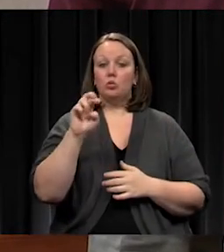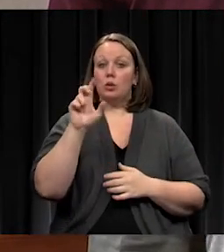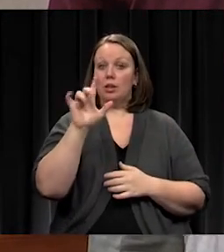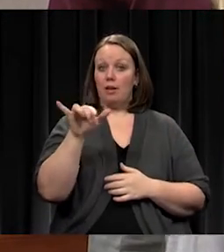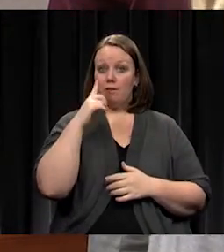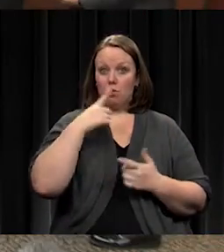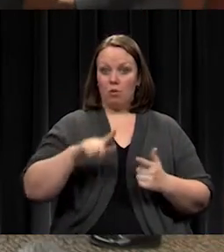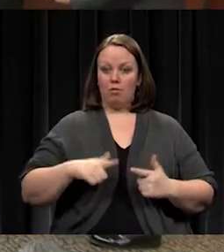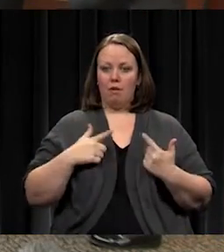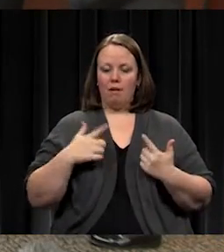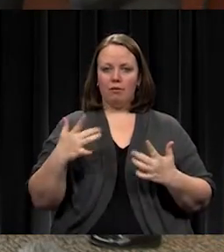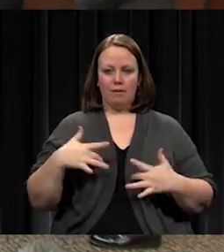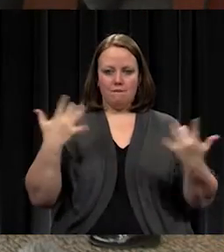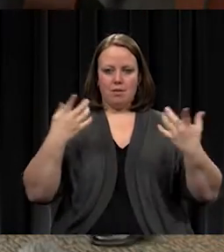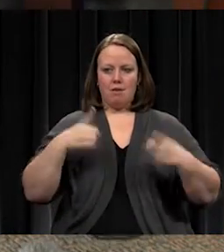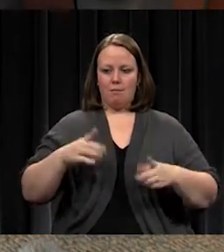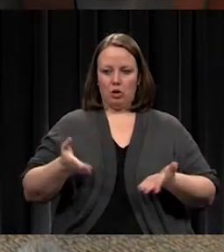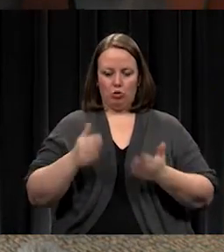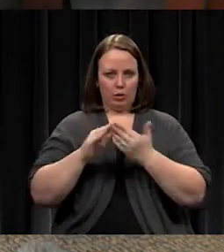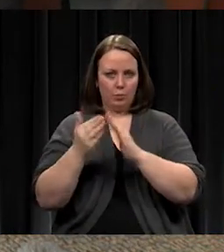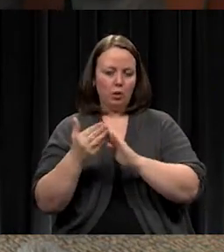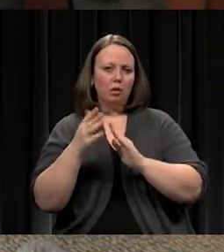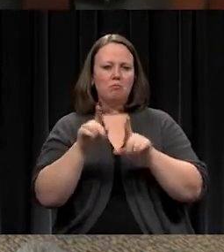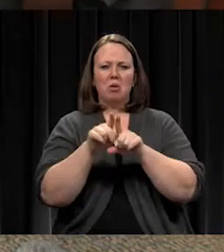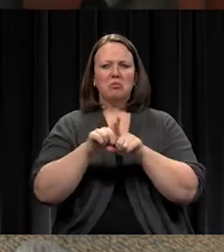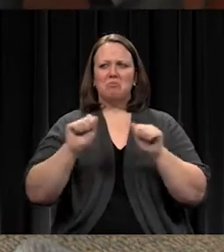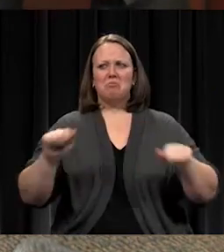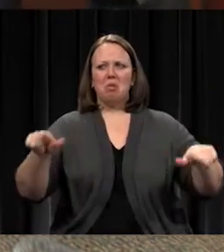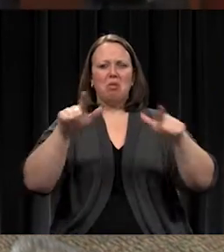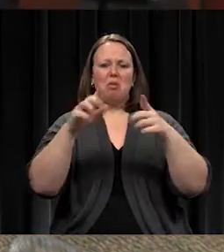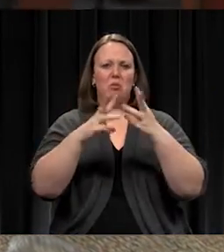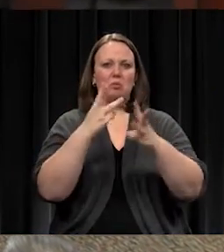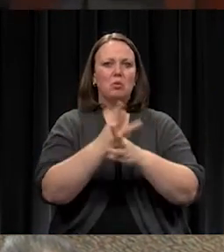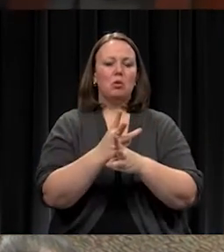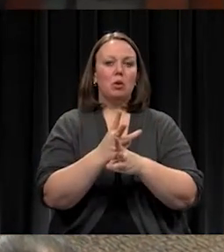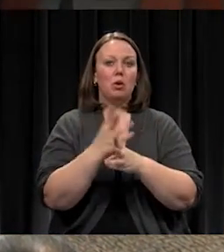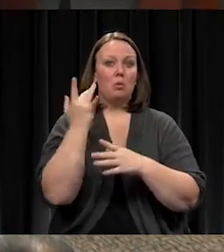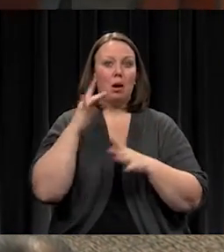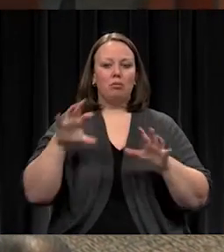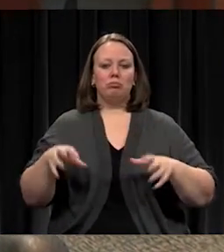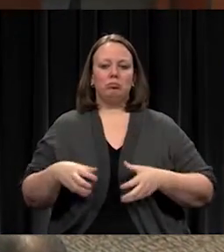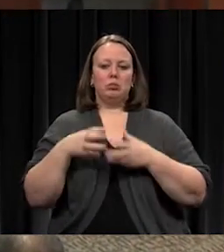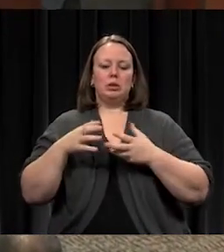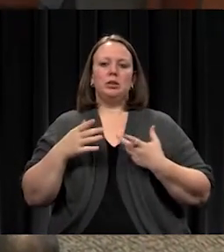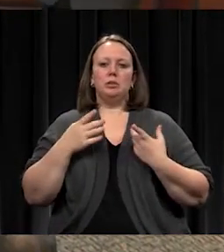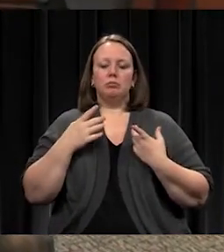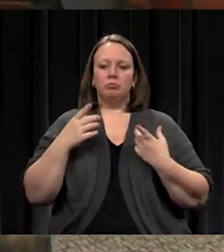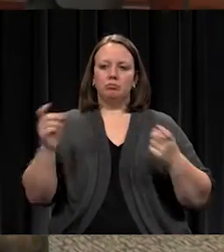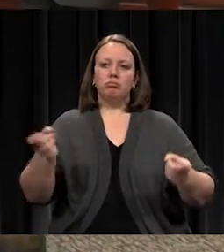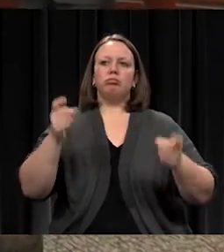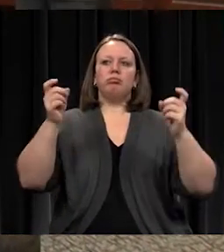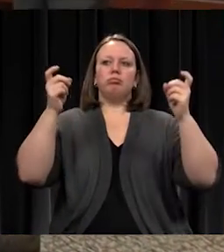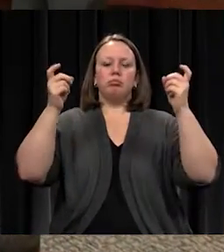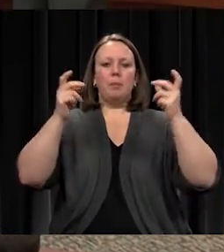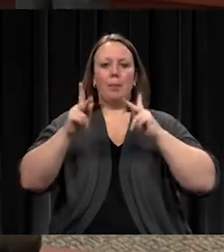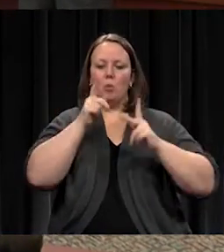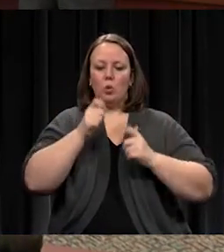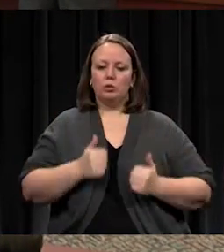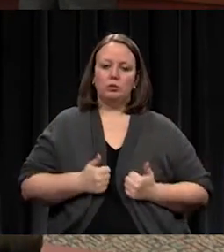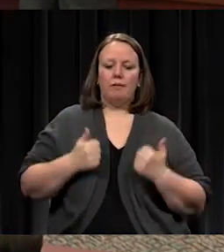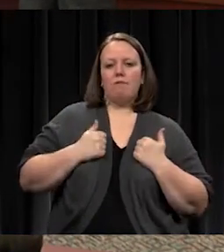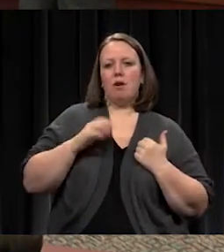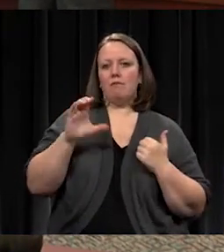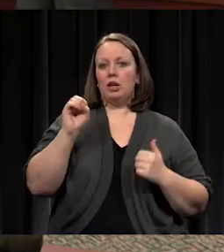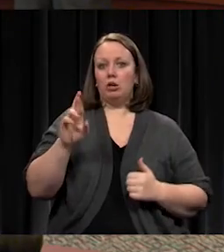and communities across the world where we come together to celebrate cancer survivors, remember loved ones lost, and fight